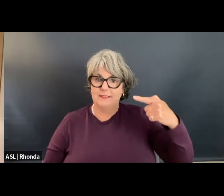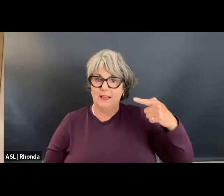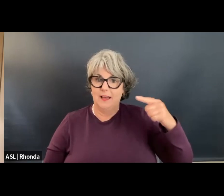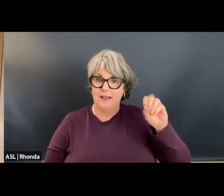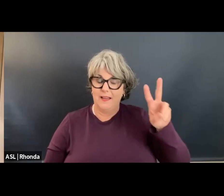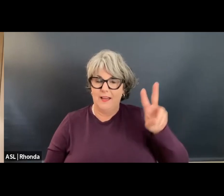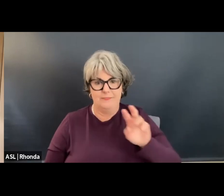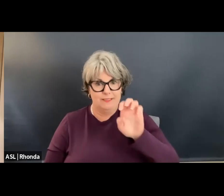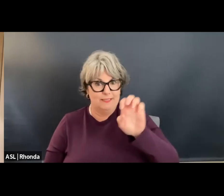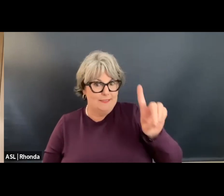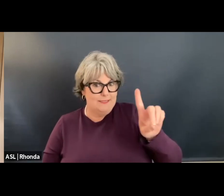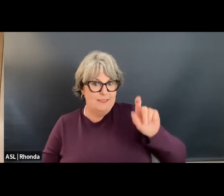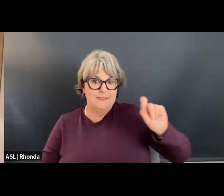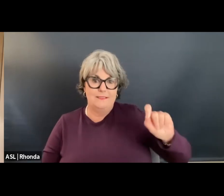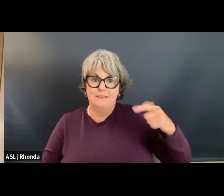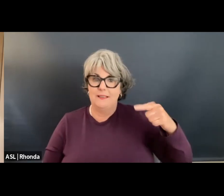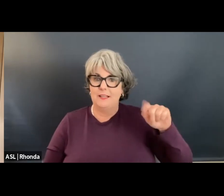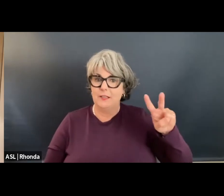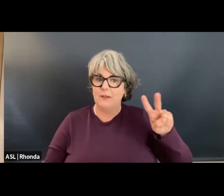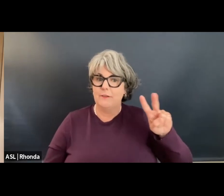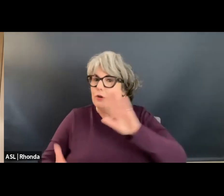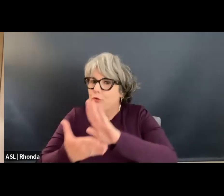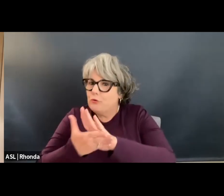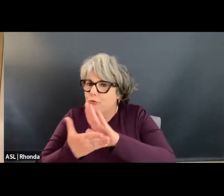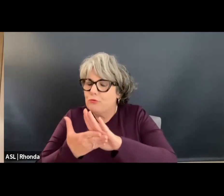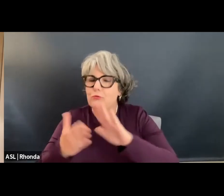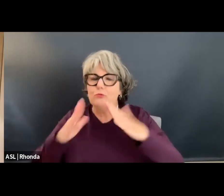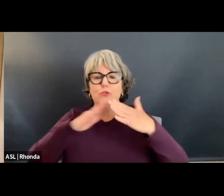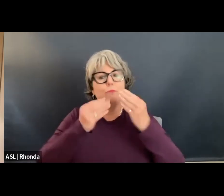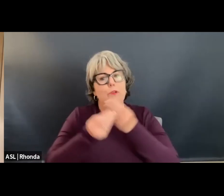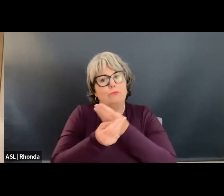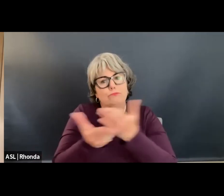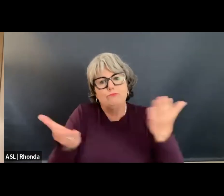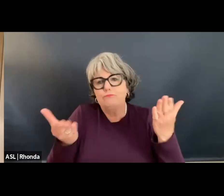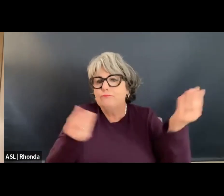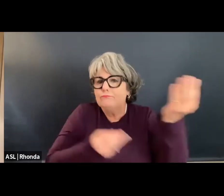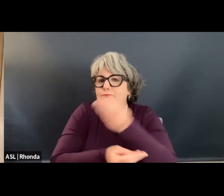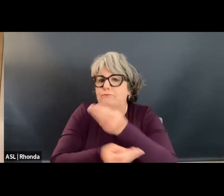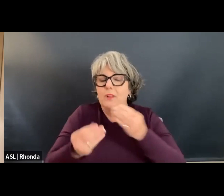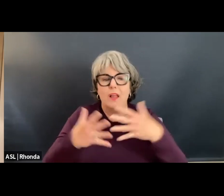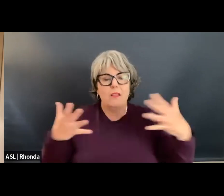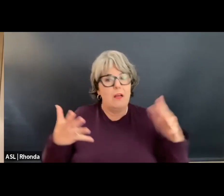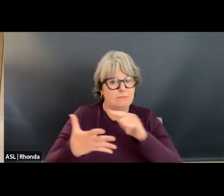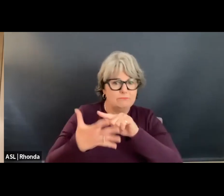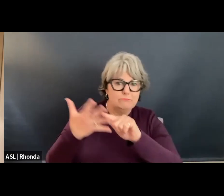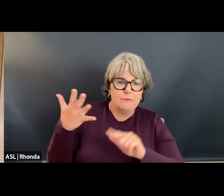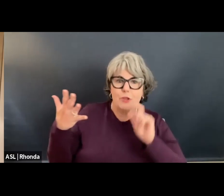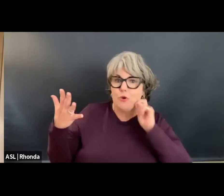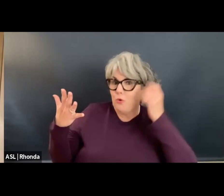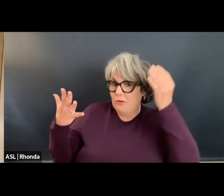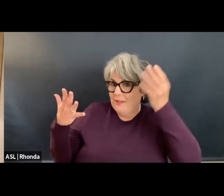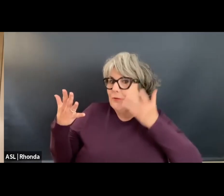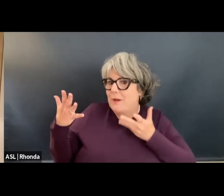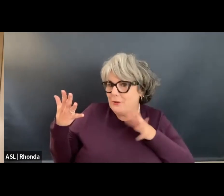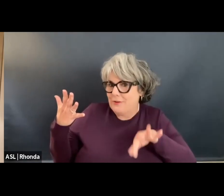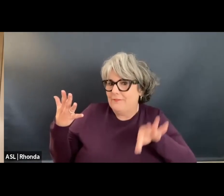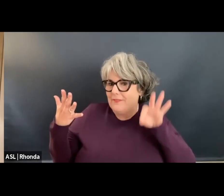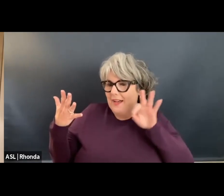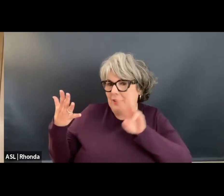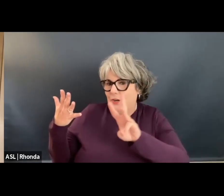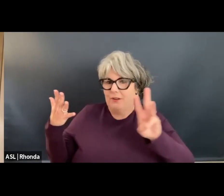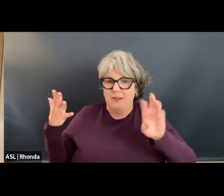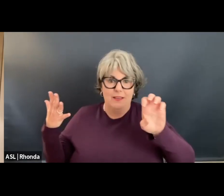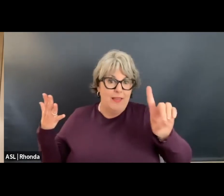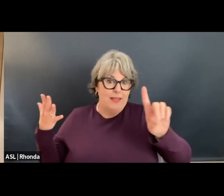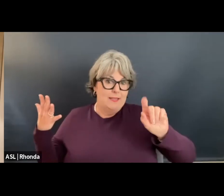.gov, and share it with your schools and with your communities. There's a lot of other cool information you can find on our website